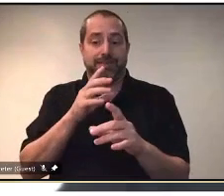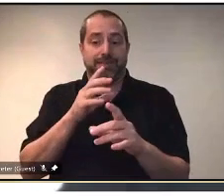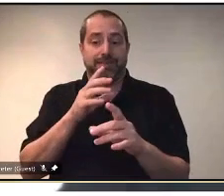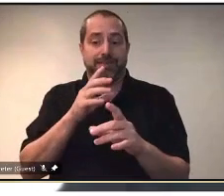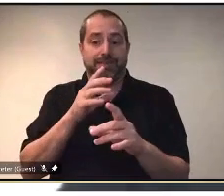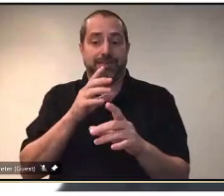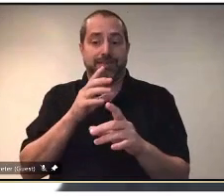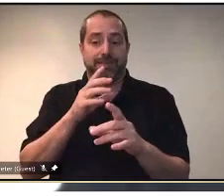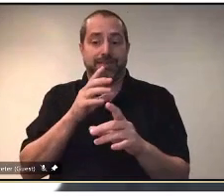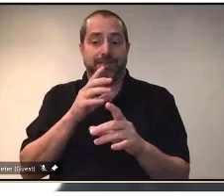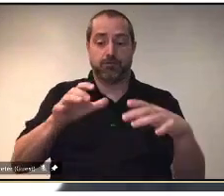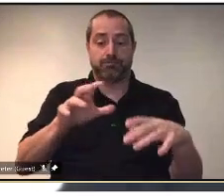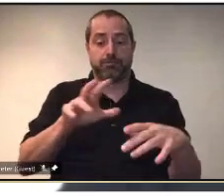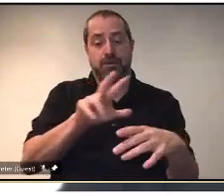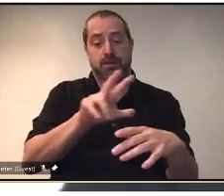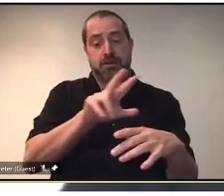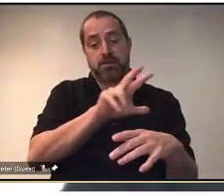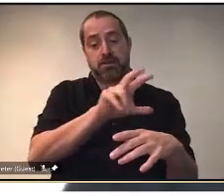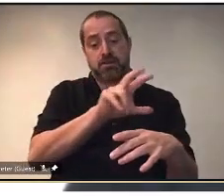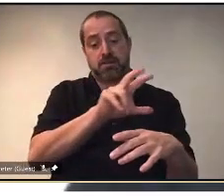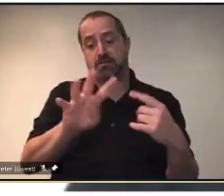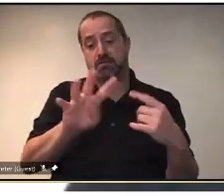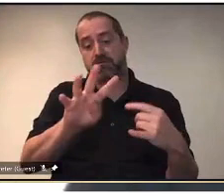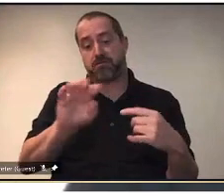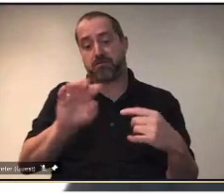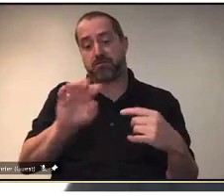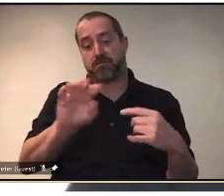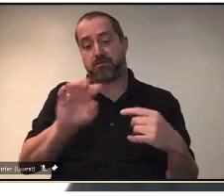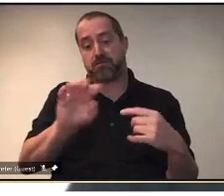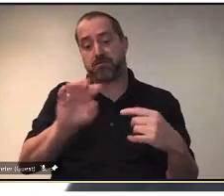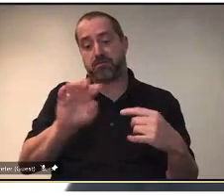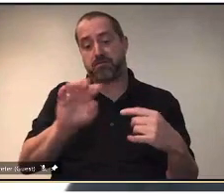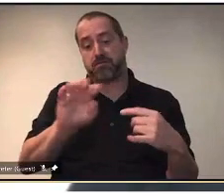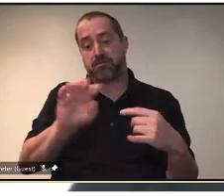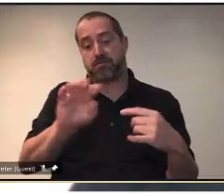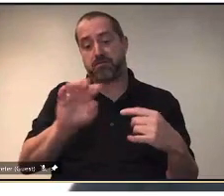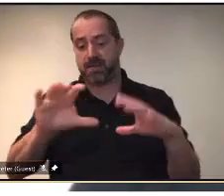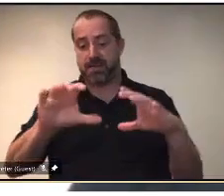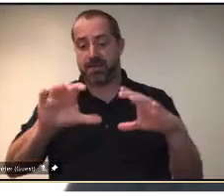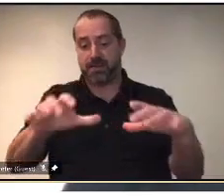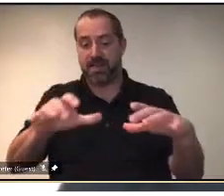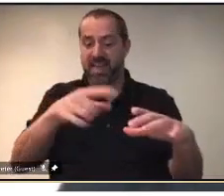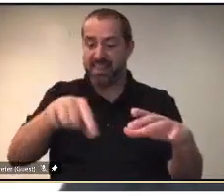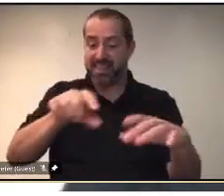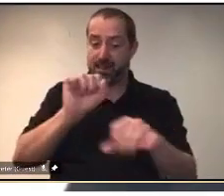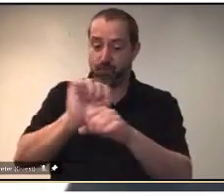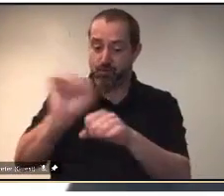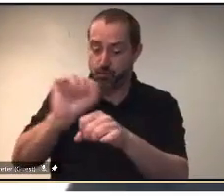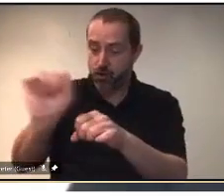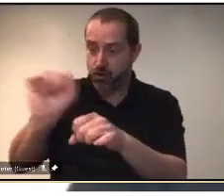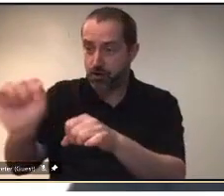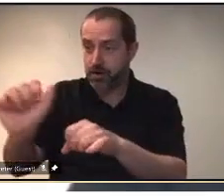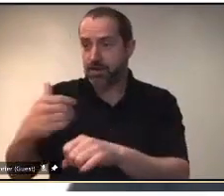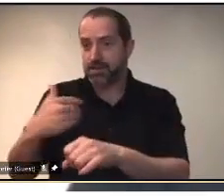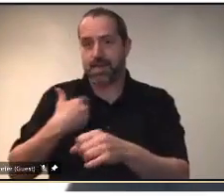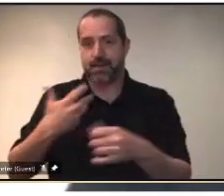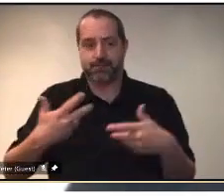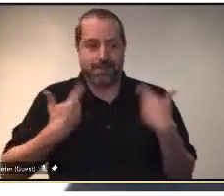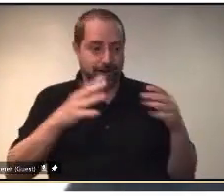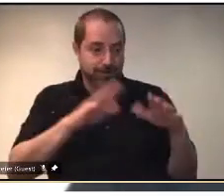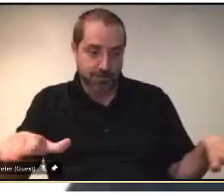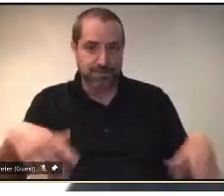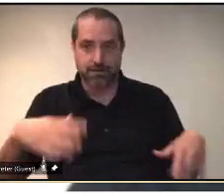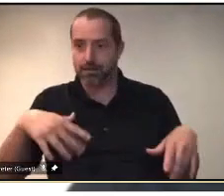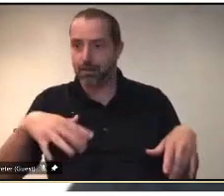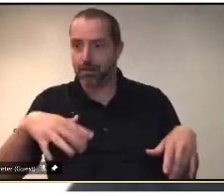mentioned these are people that are working obviously they have uh probably young children uh kids that can't be vaccinated yet so I would suggest they're